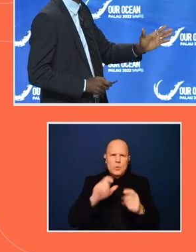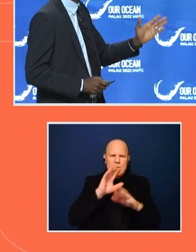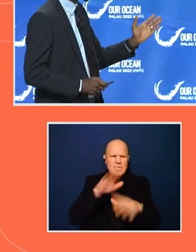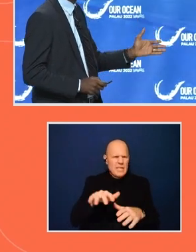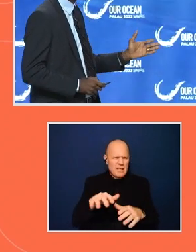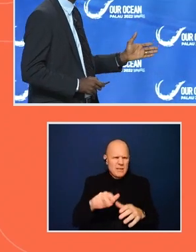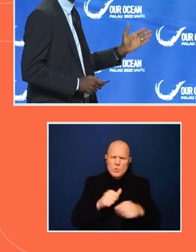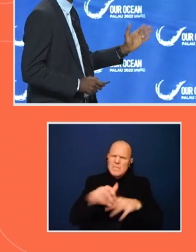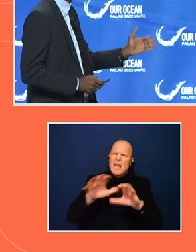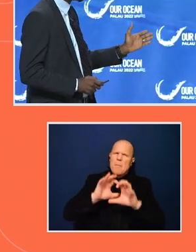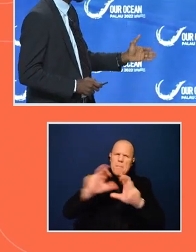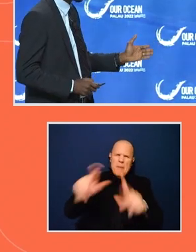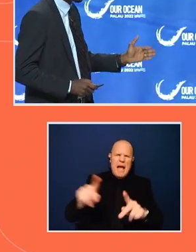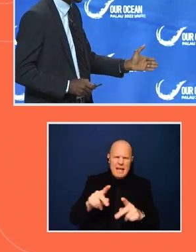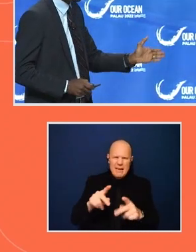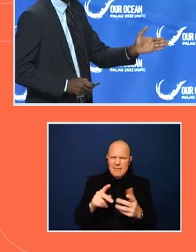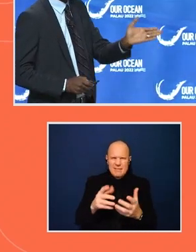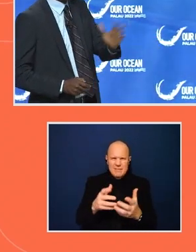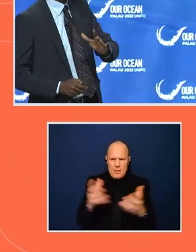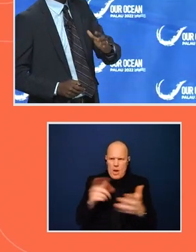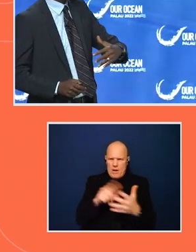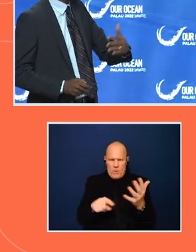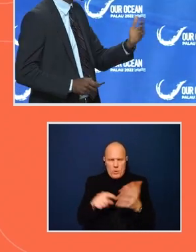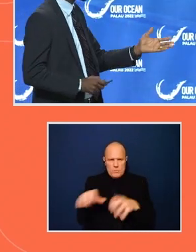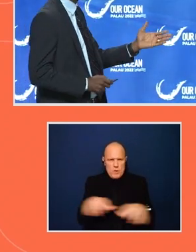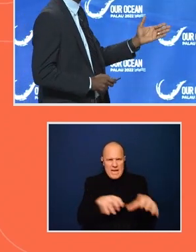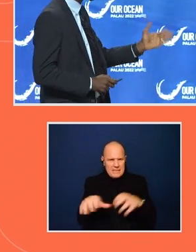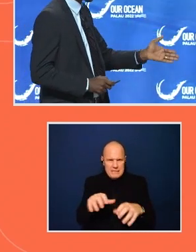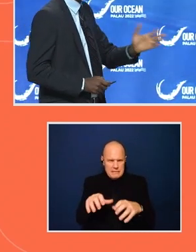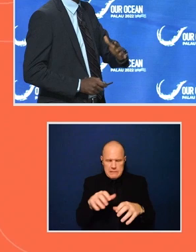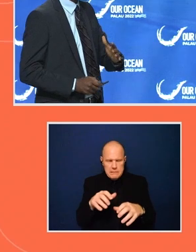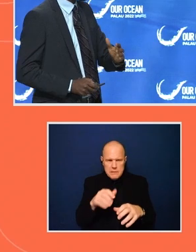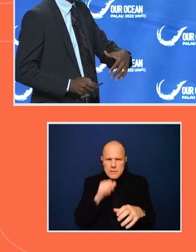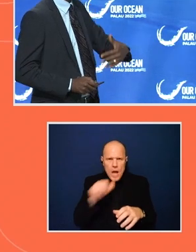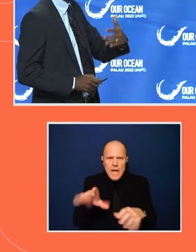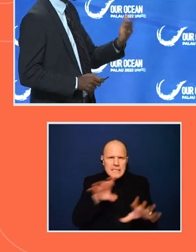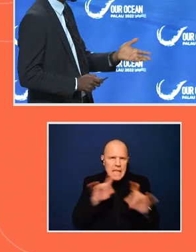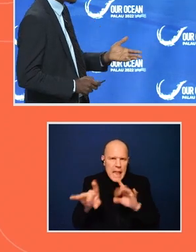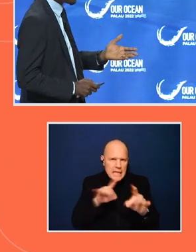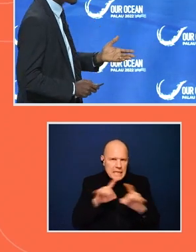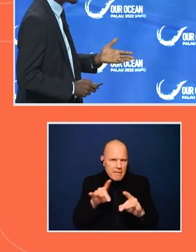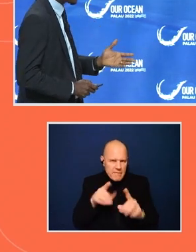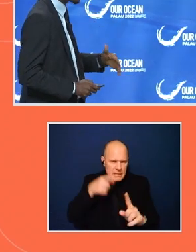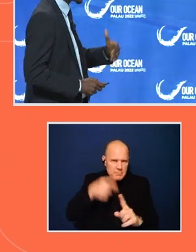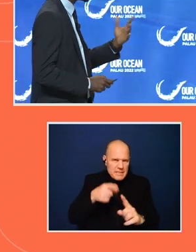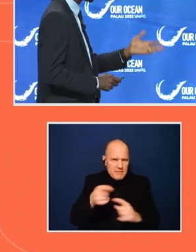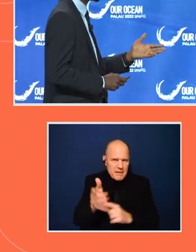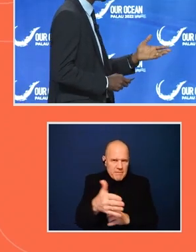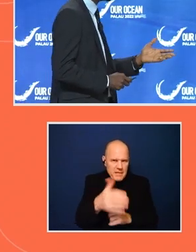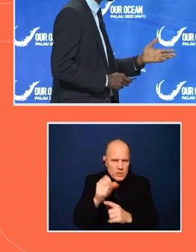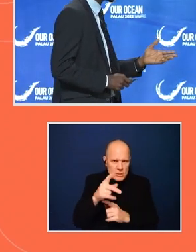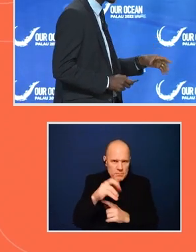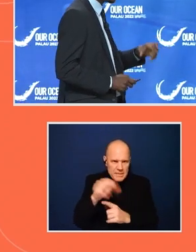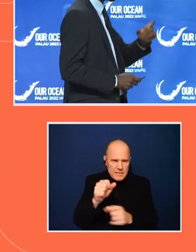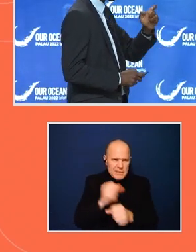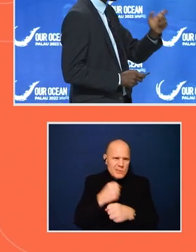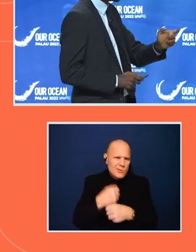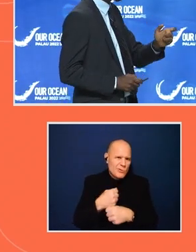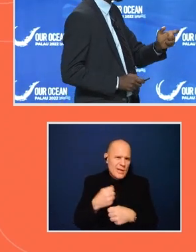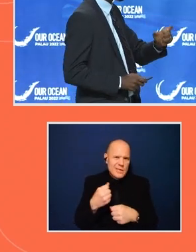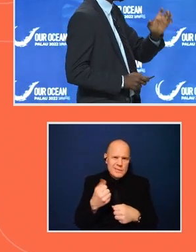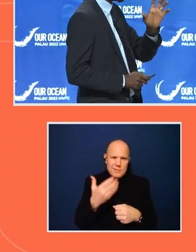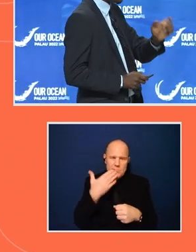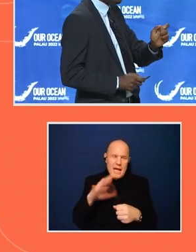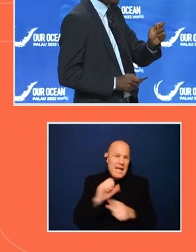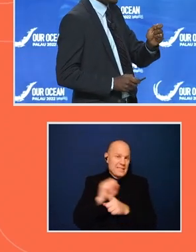unsustainable practices or non-selective fish species or juvenile species back to sea? They create aposia or agnosic conditions that